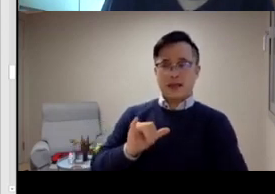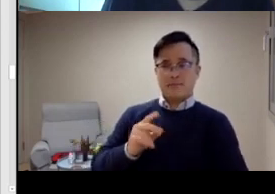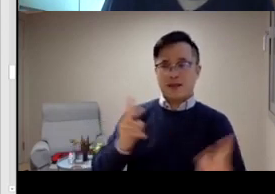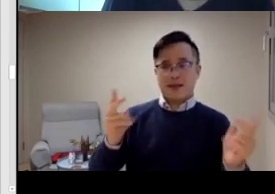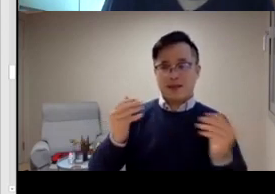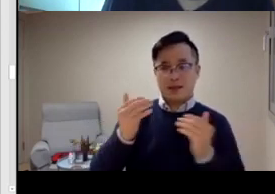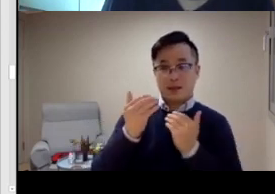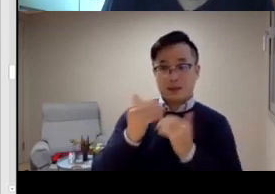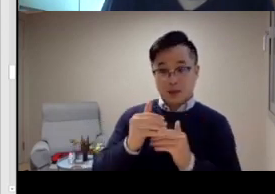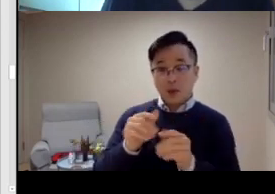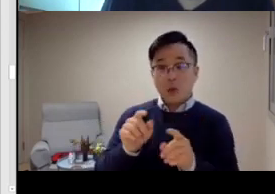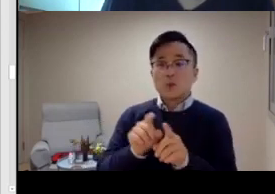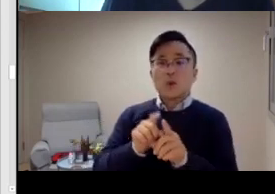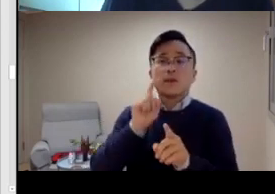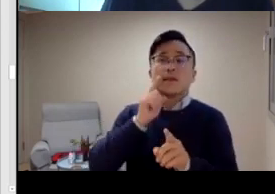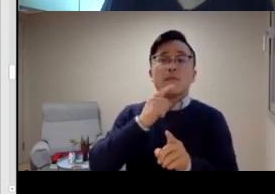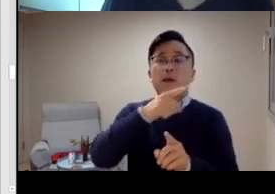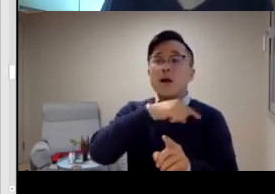sign language.